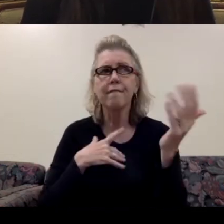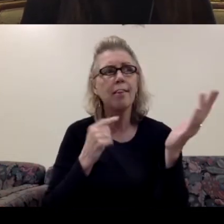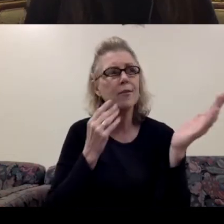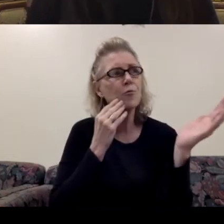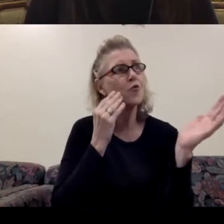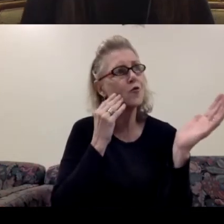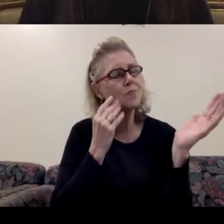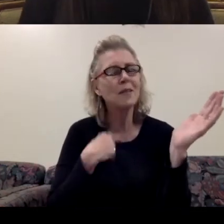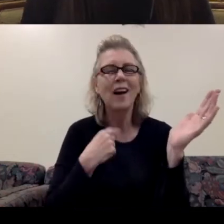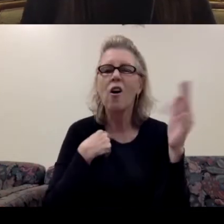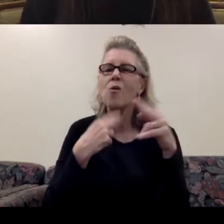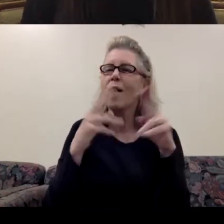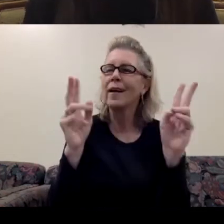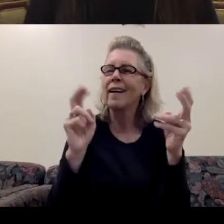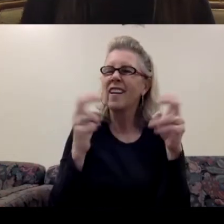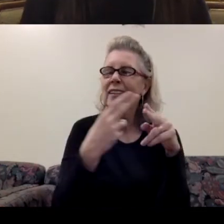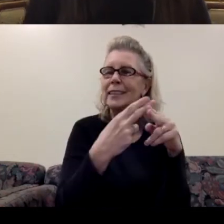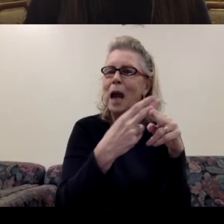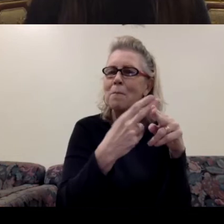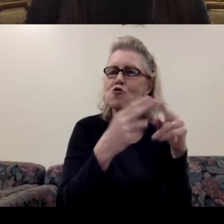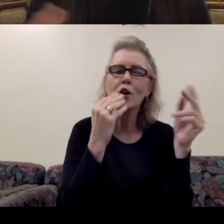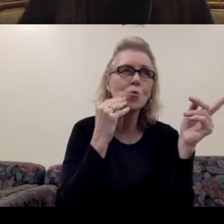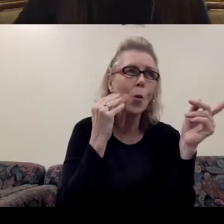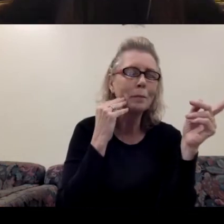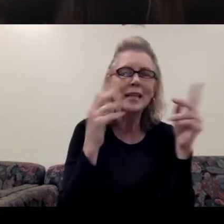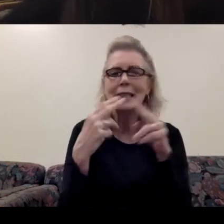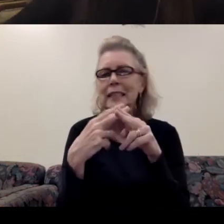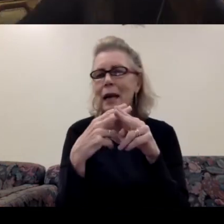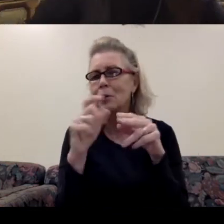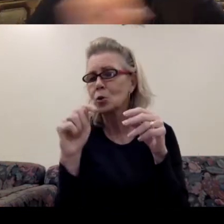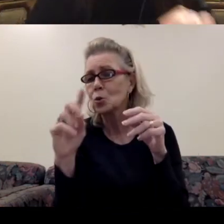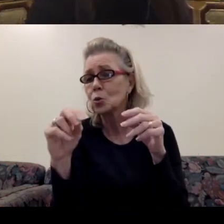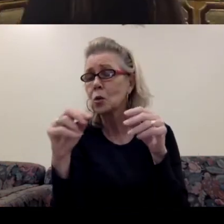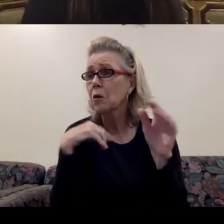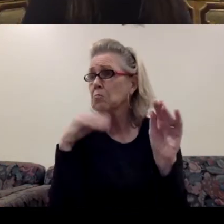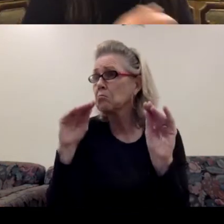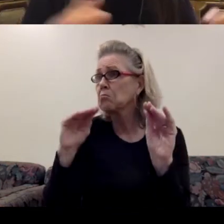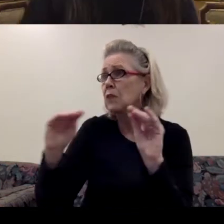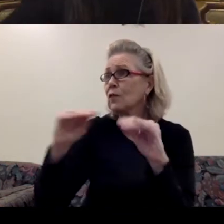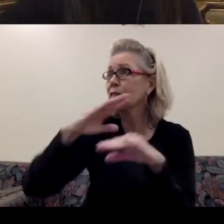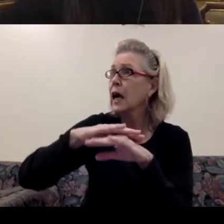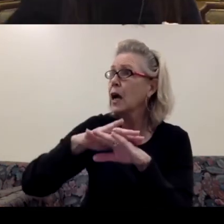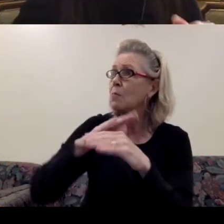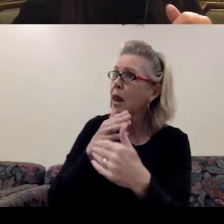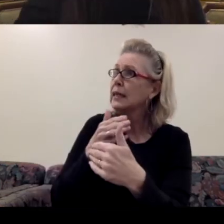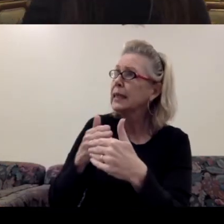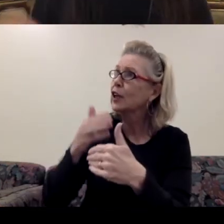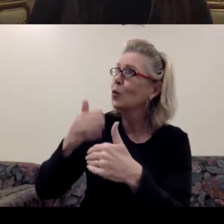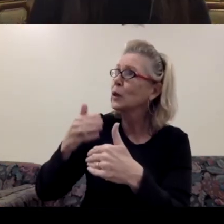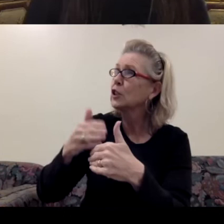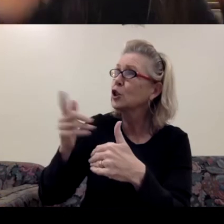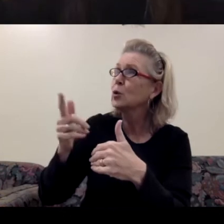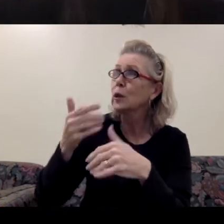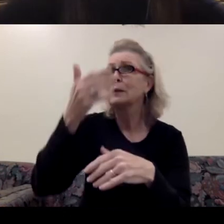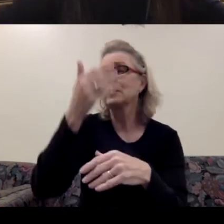temporary homes and temporary studios. So I move the table near the window, uh, bring a lamp,